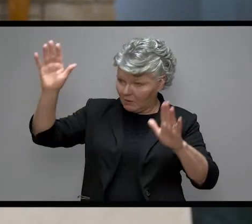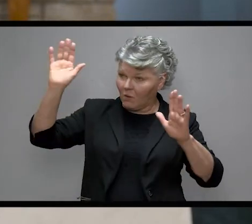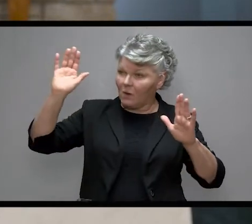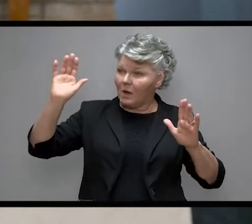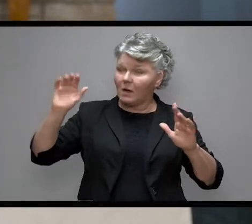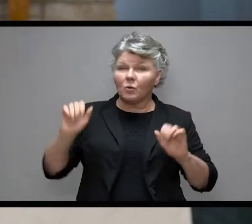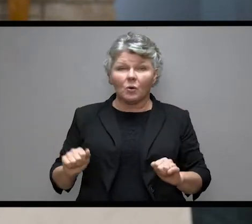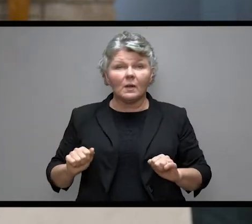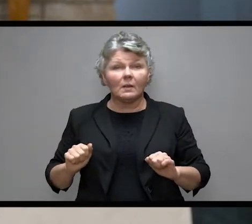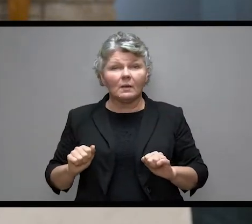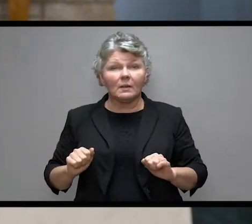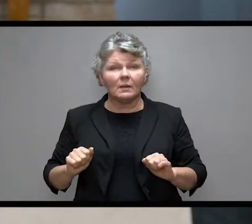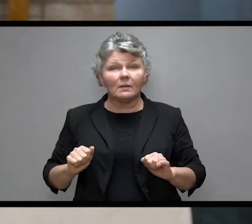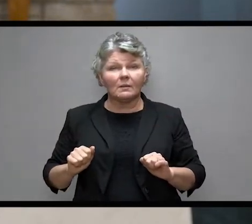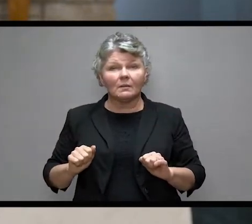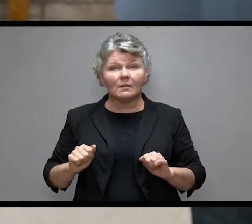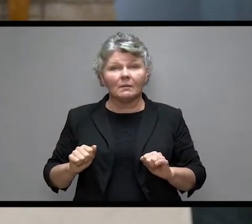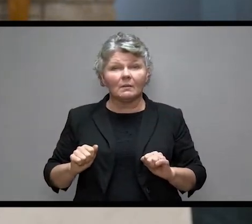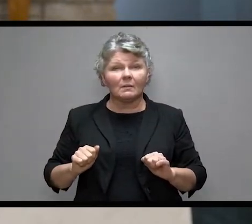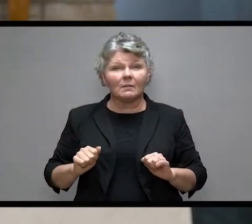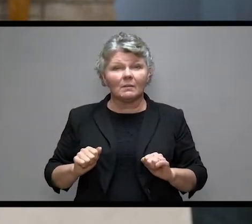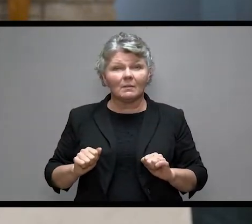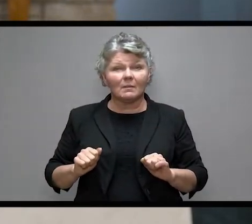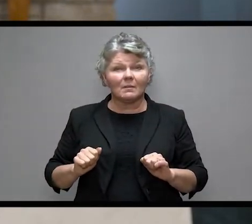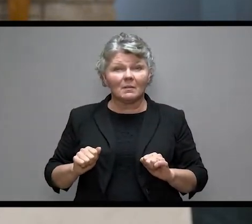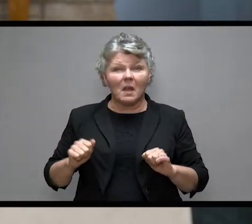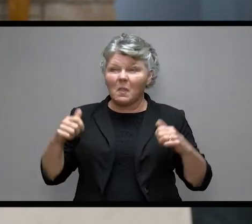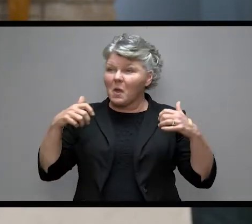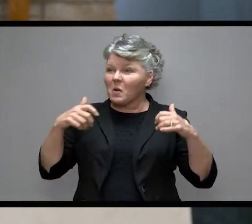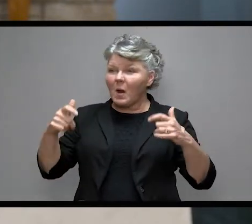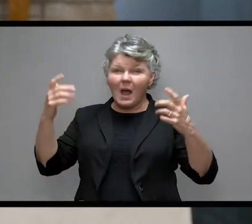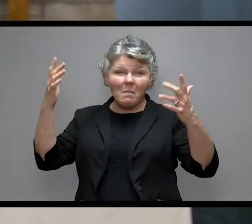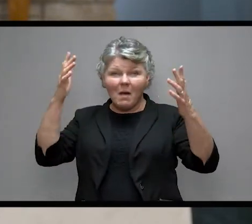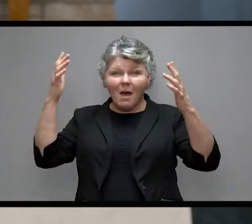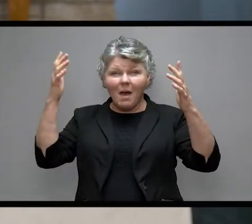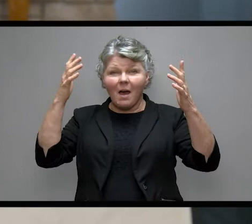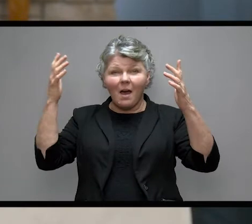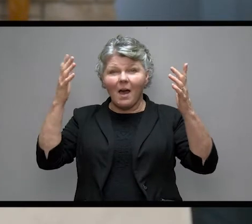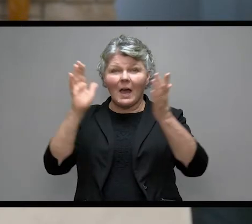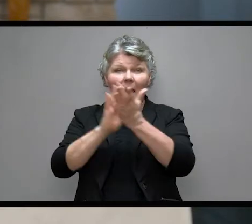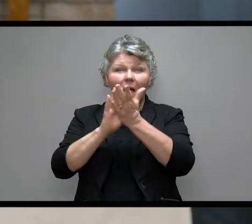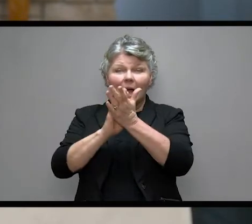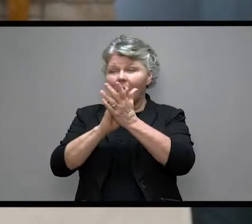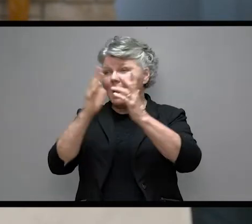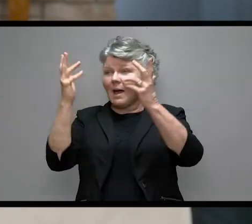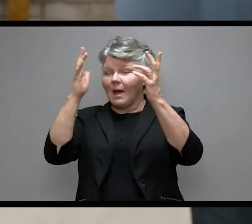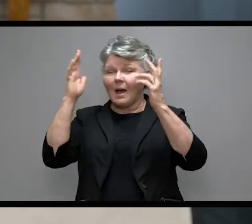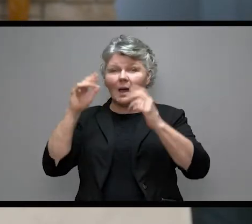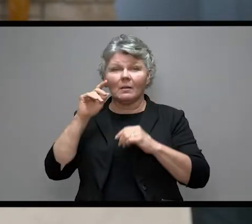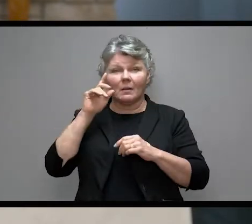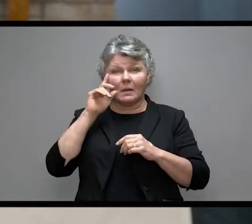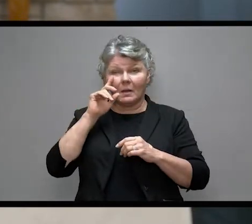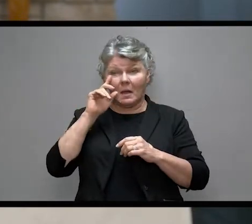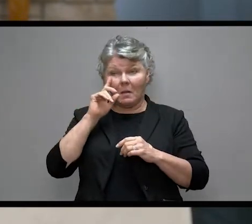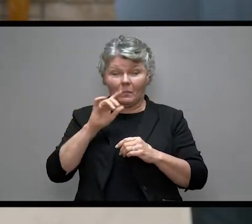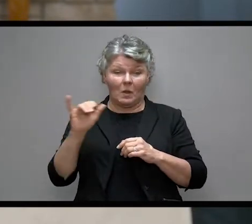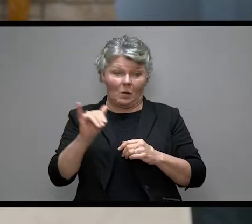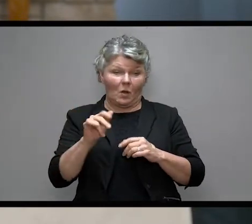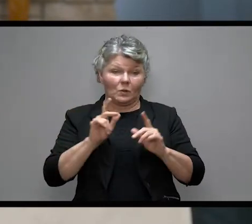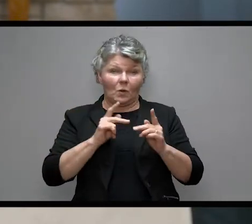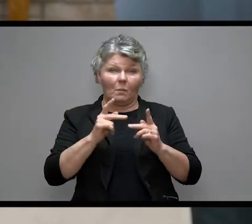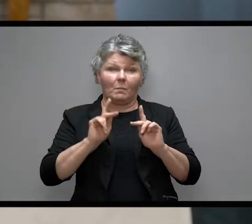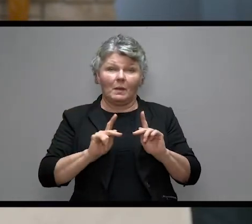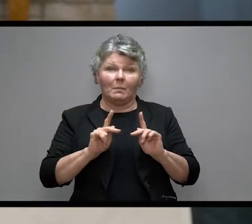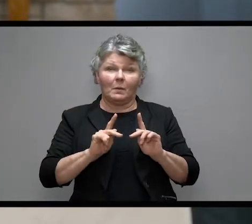Can't you hear the cheer from the bloodthirsty crowd? Also likely from those who sit in positions of power